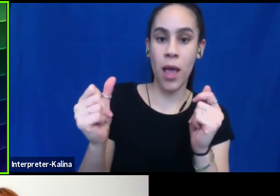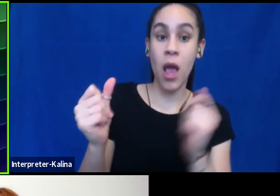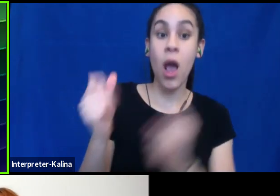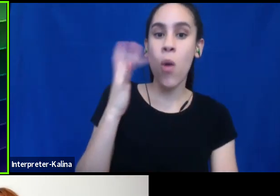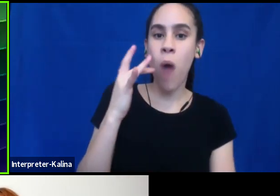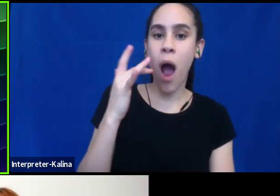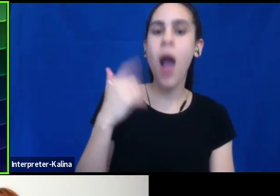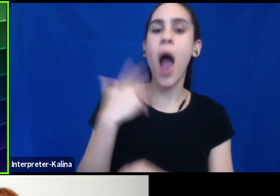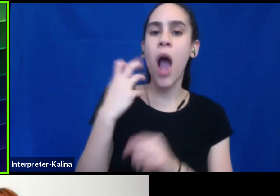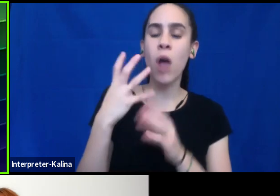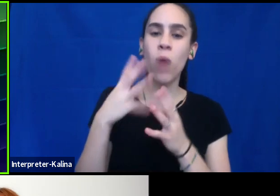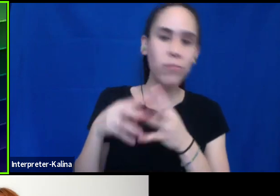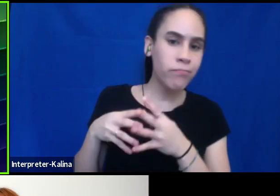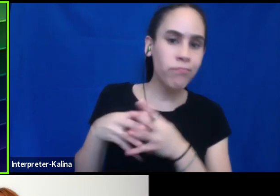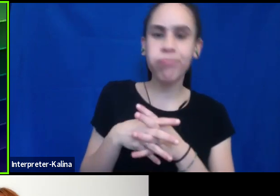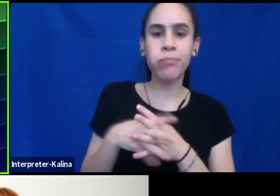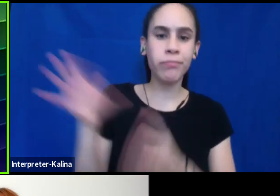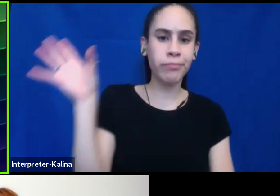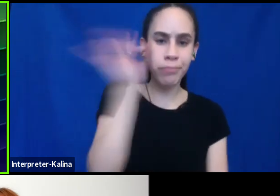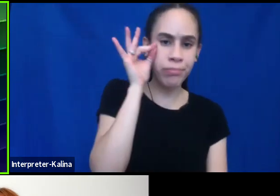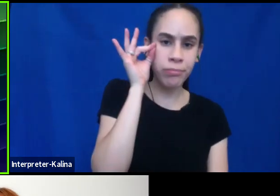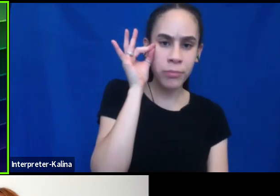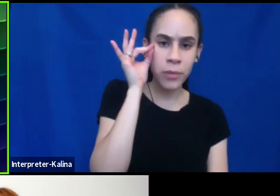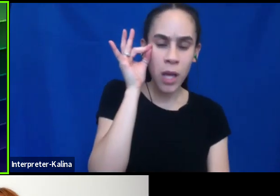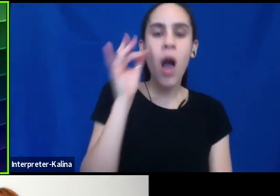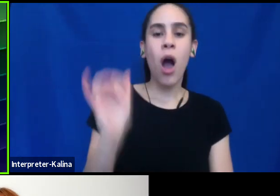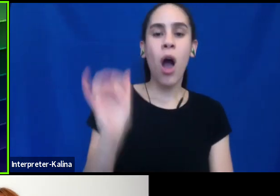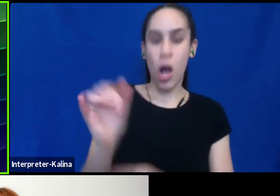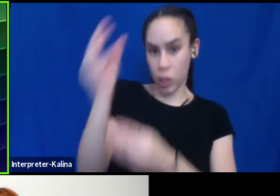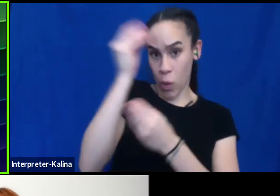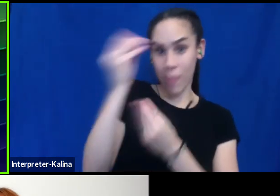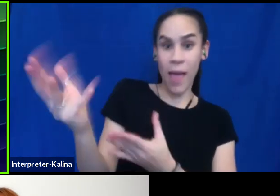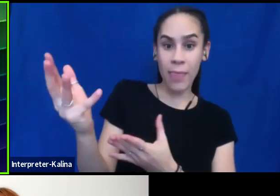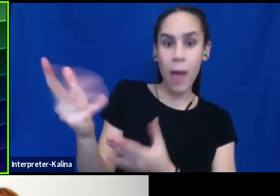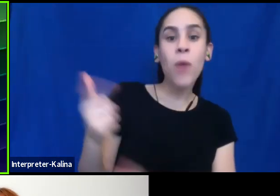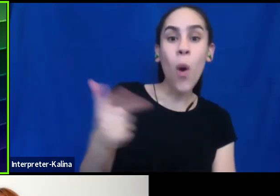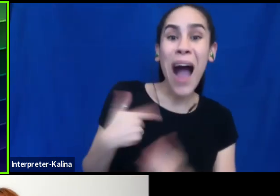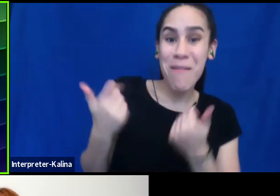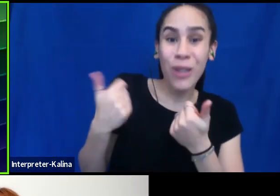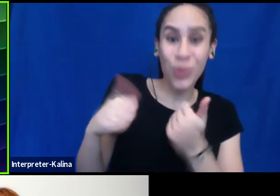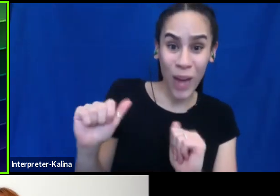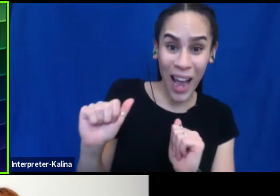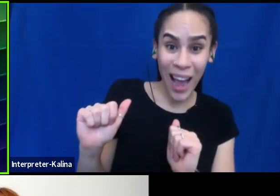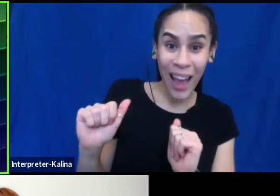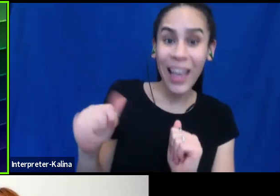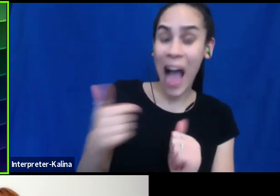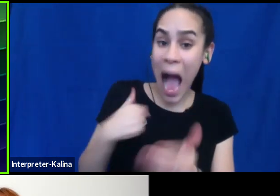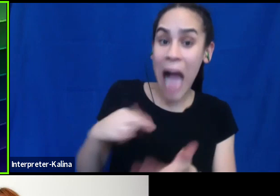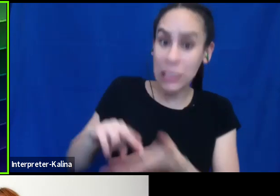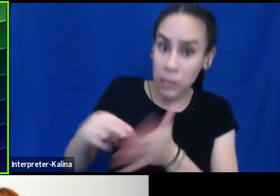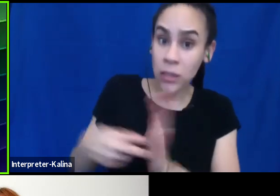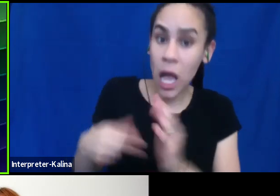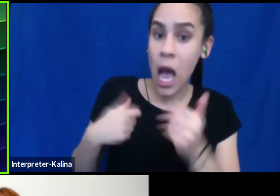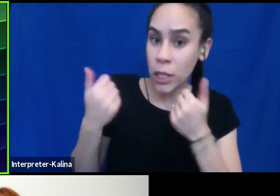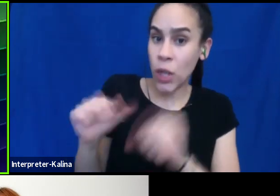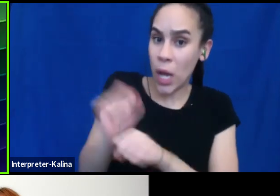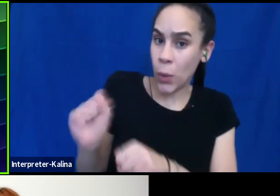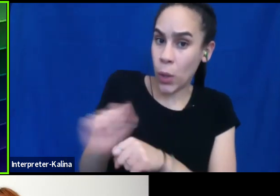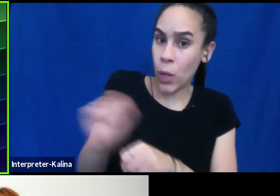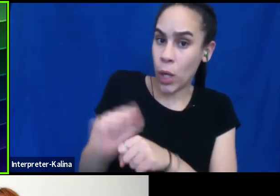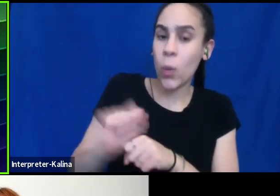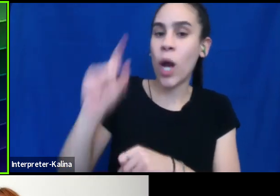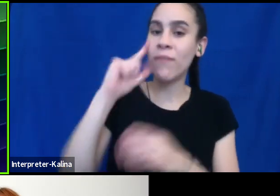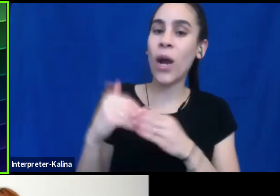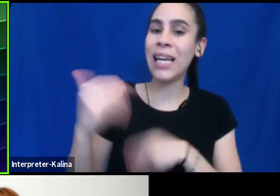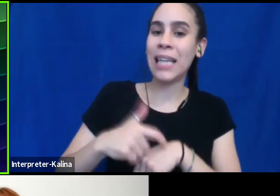cement that in my head, but also to let that person know that I'm trying, that I, I, I'm intentionally going to work to get it right the next time.